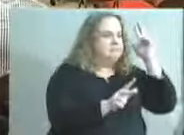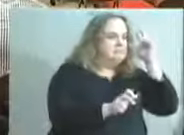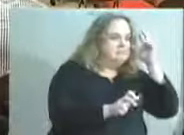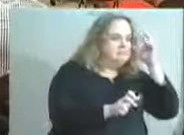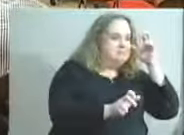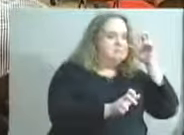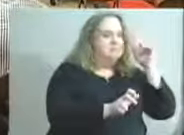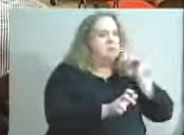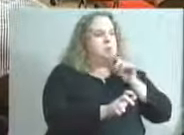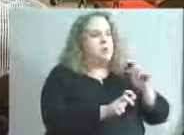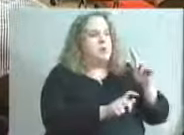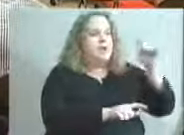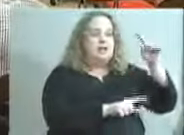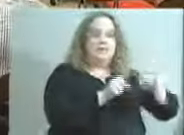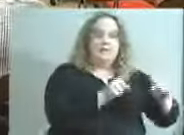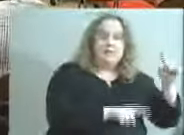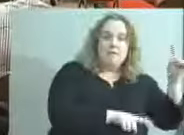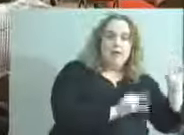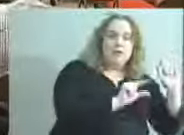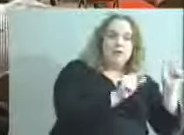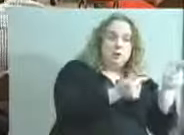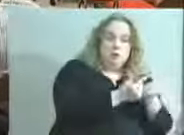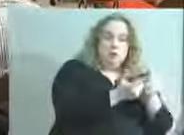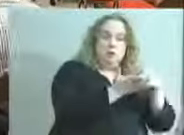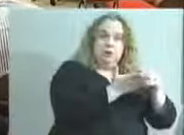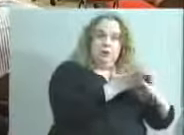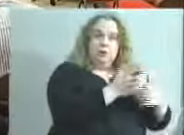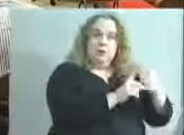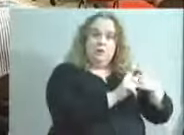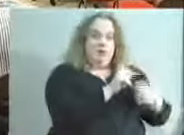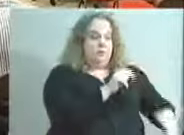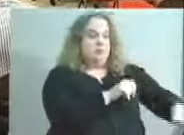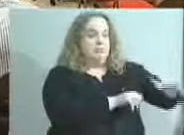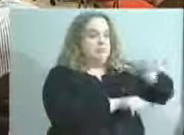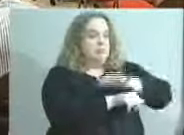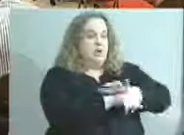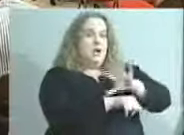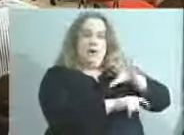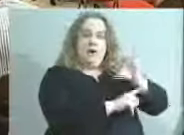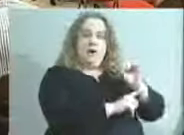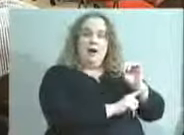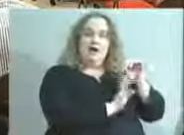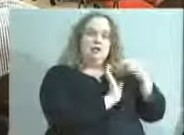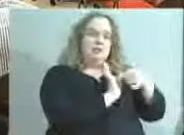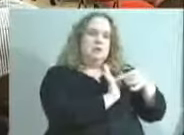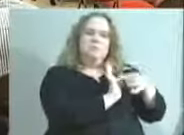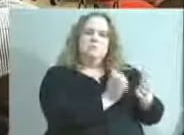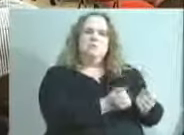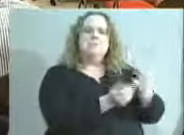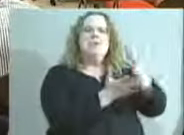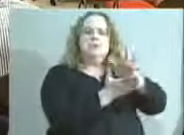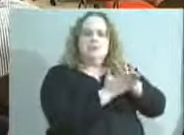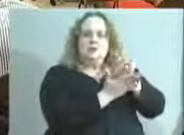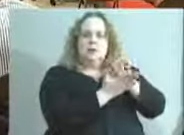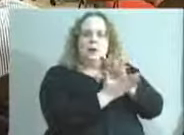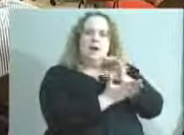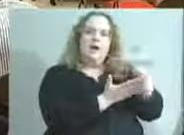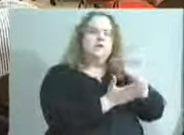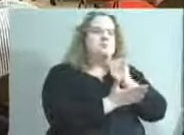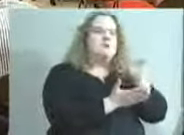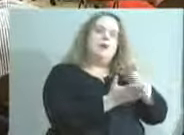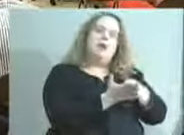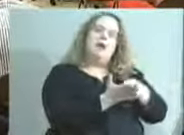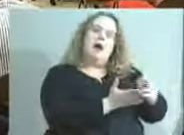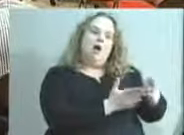it was a diverse group of students from all over Jefferson County representing many schools and very honest